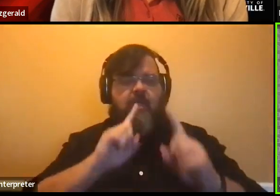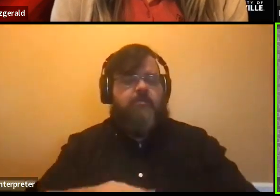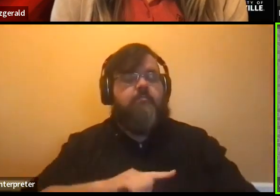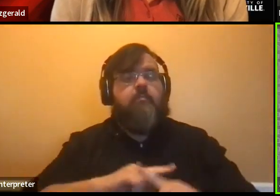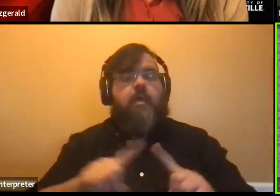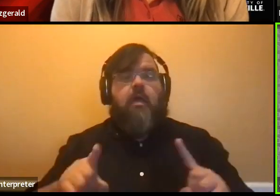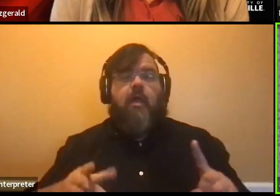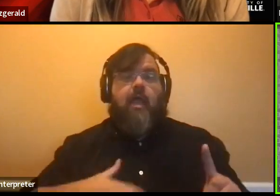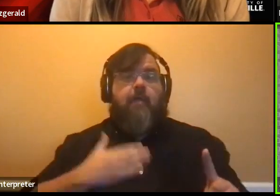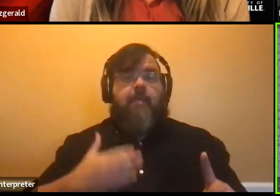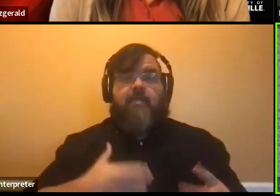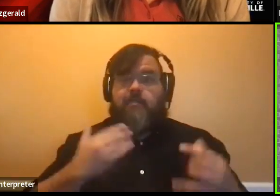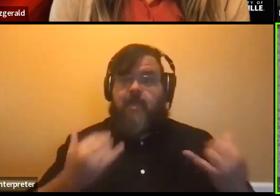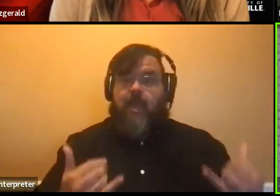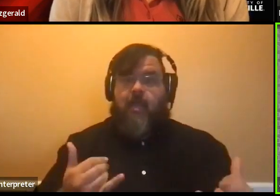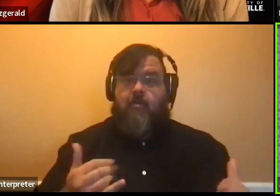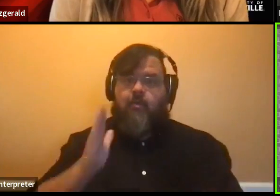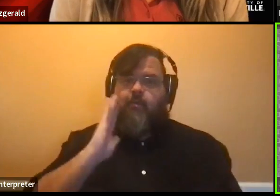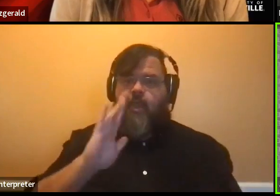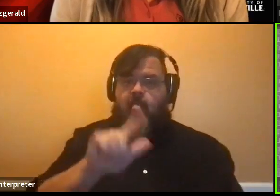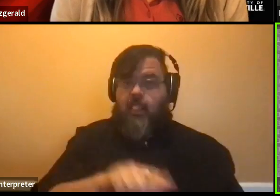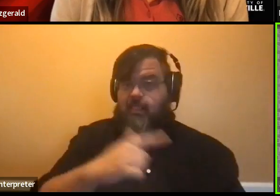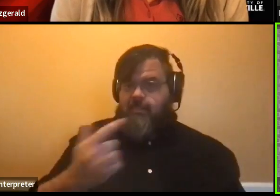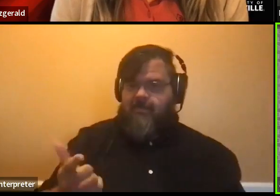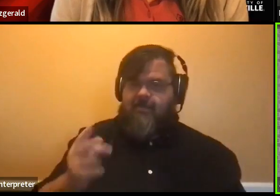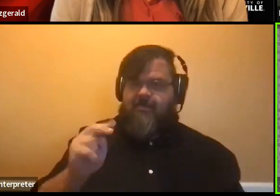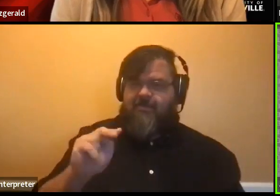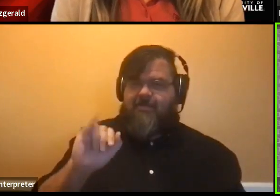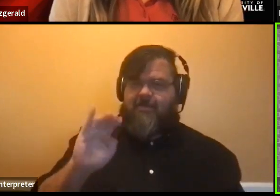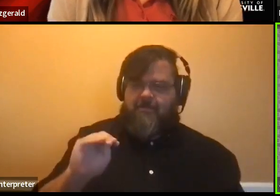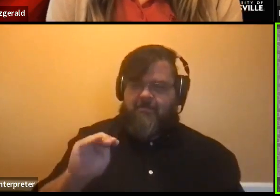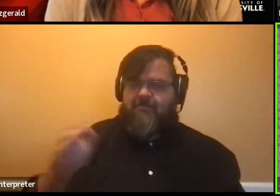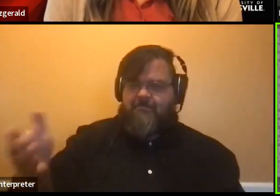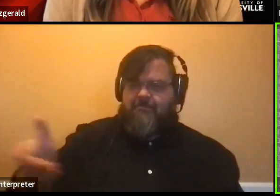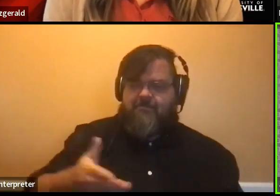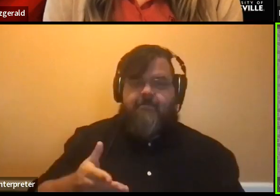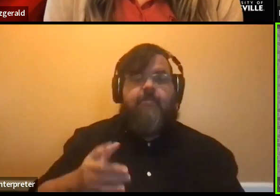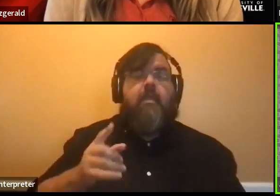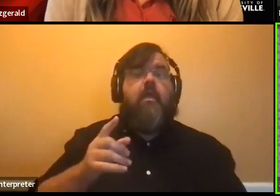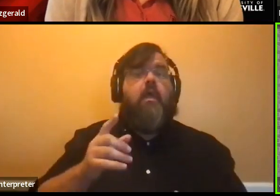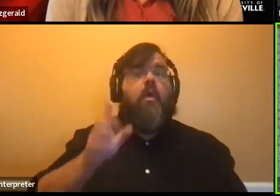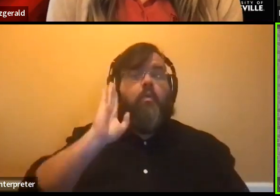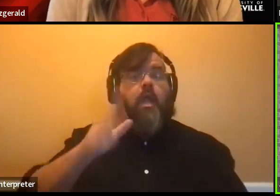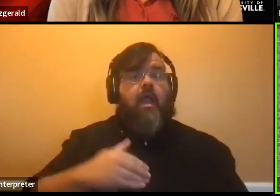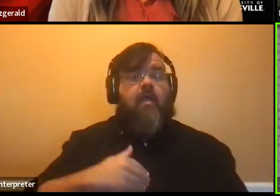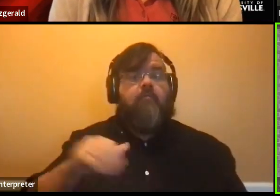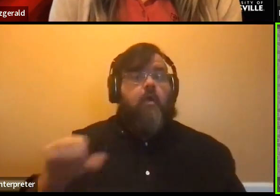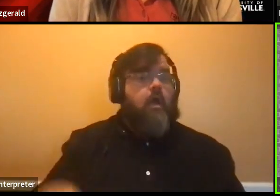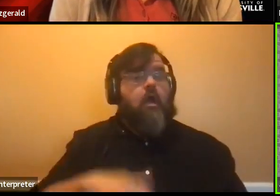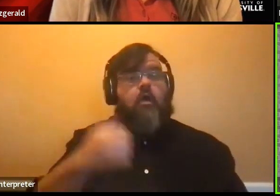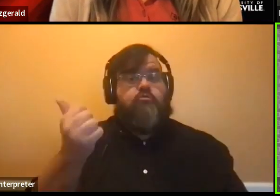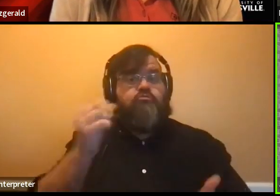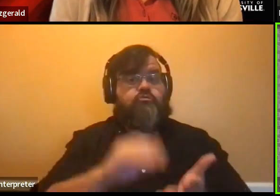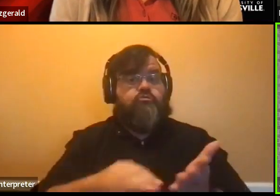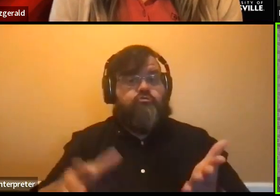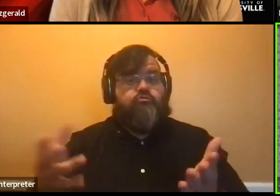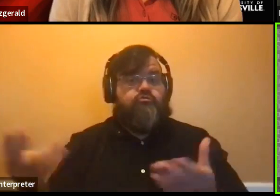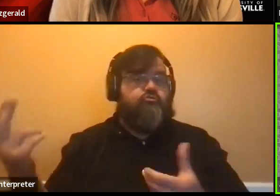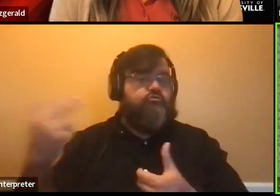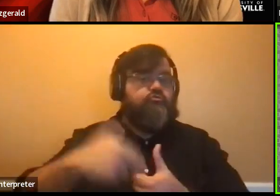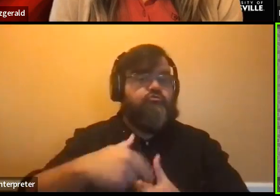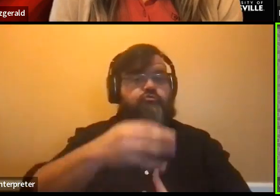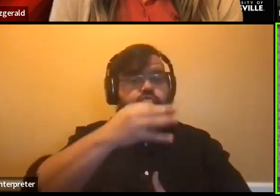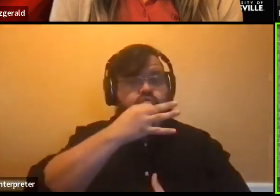session now. Nim, I'm going to pass the baton to you for an introduction. And then we have another student who will be joining us in just a bit. She had a previous